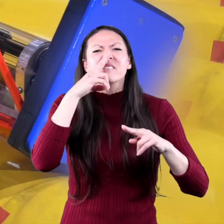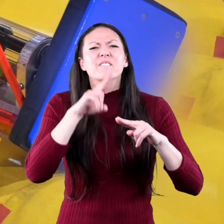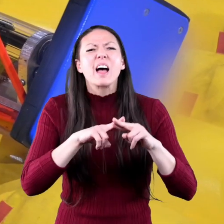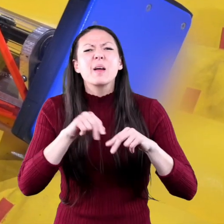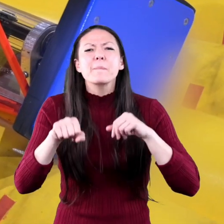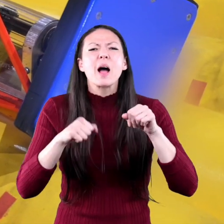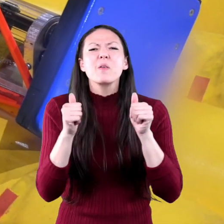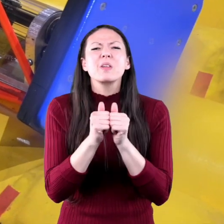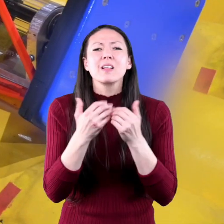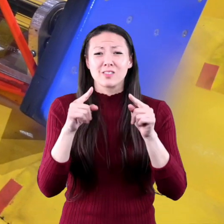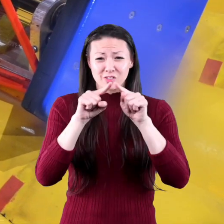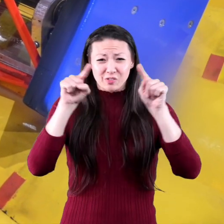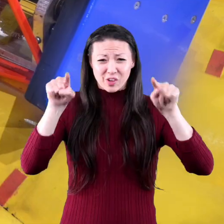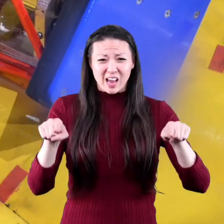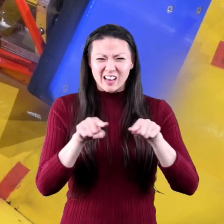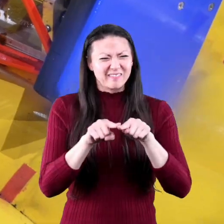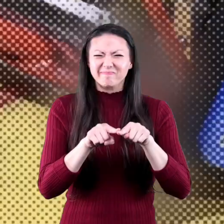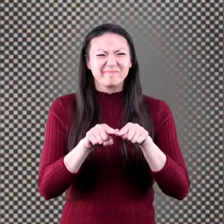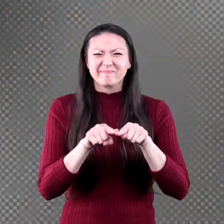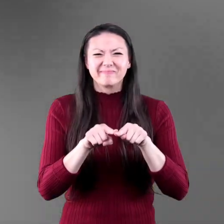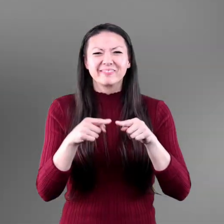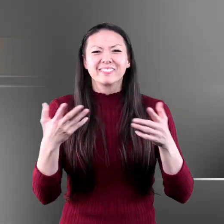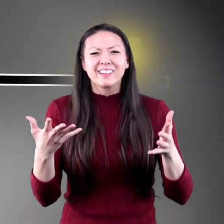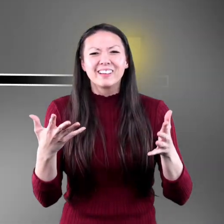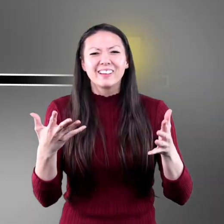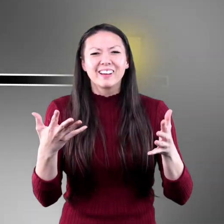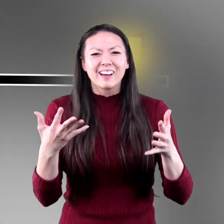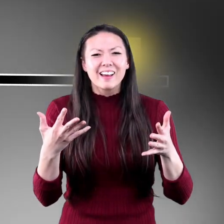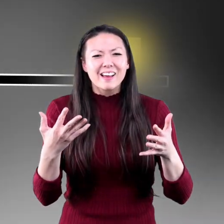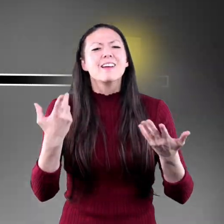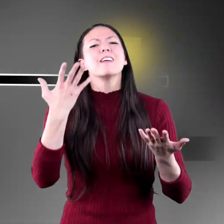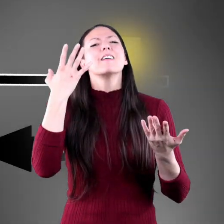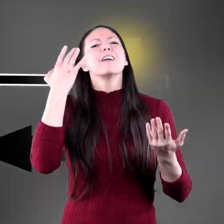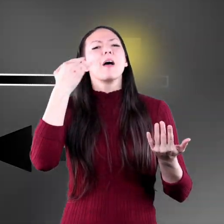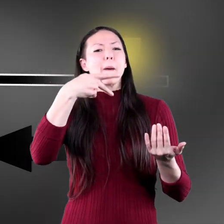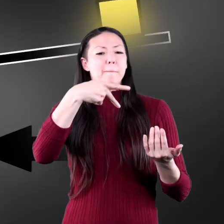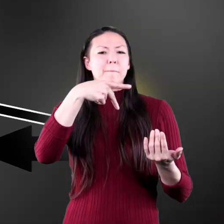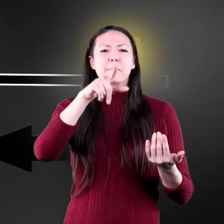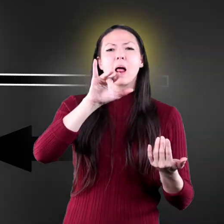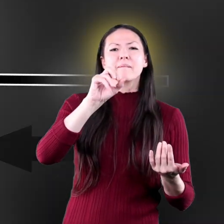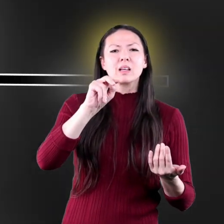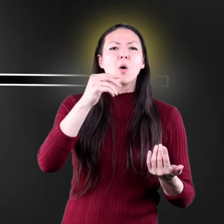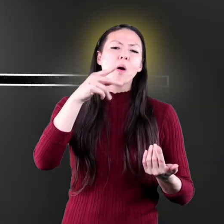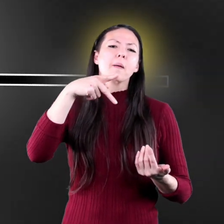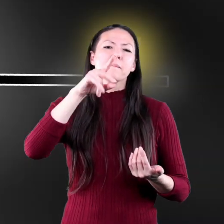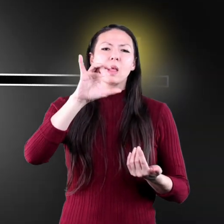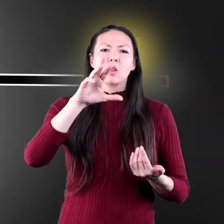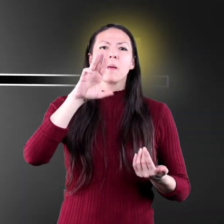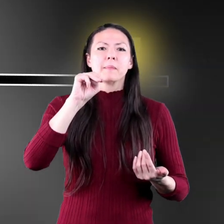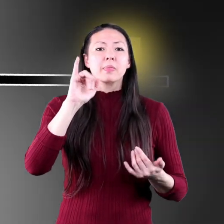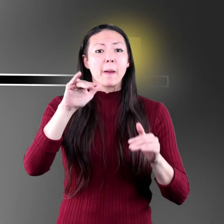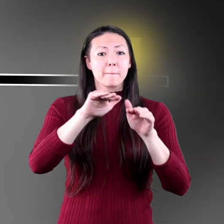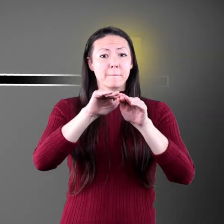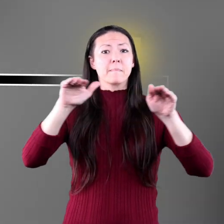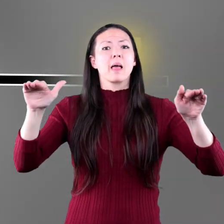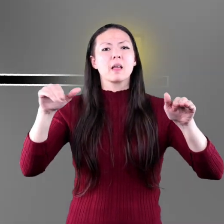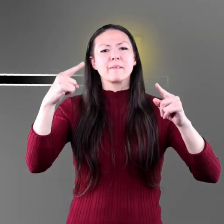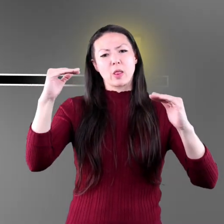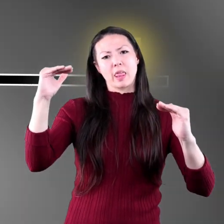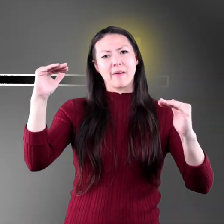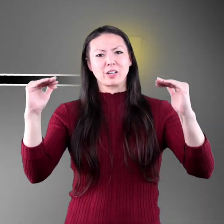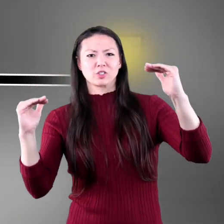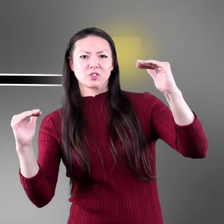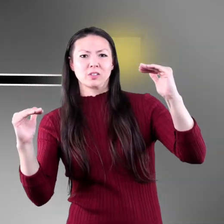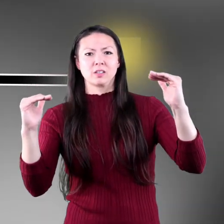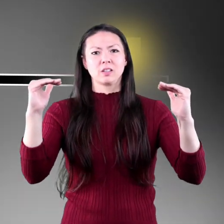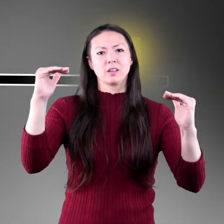how fun would a bike be with square wheels? Next, if you give me a fulcrum or a pivot and a plane, I'll give